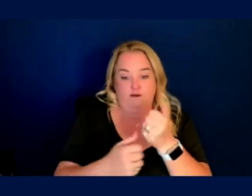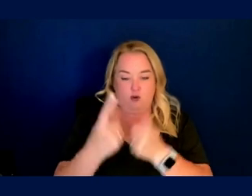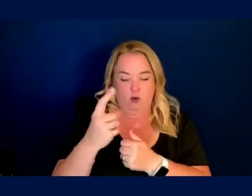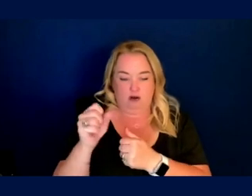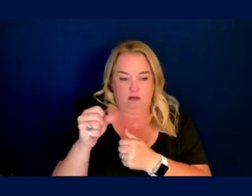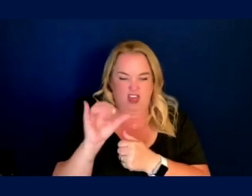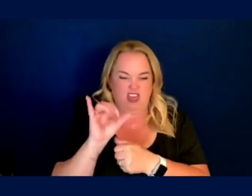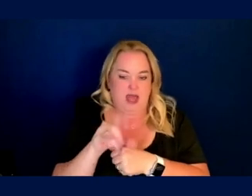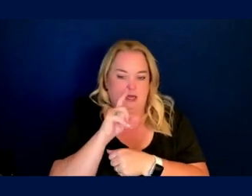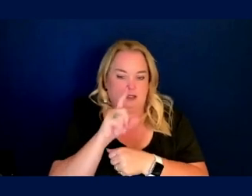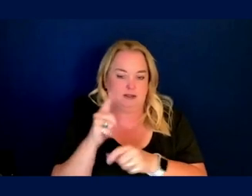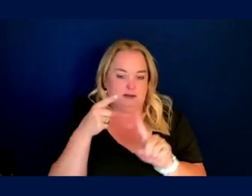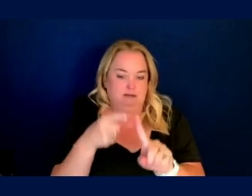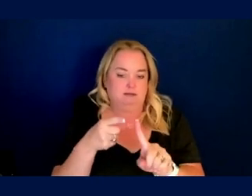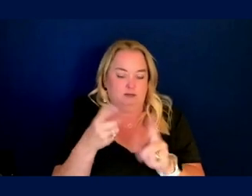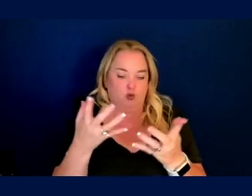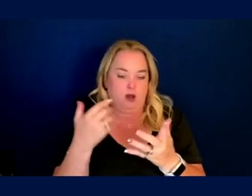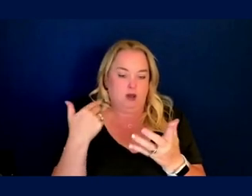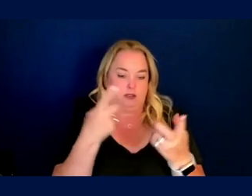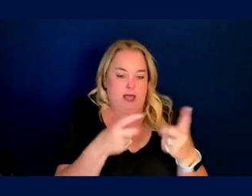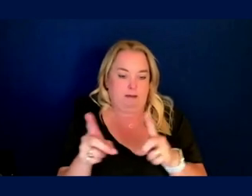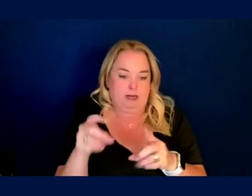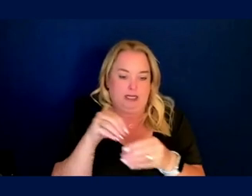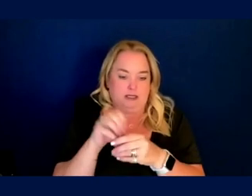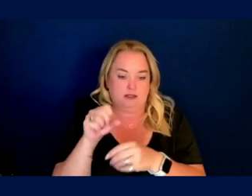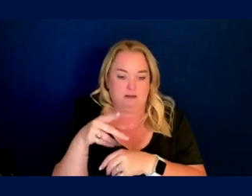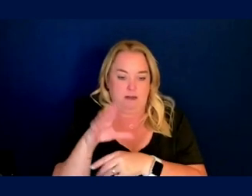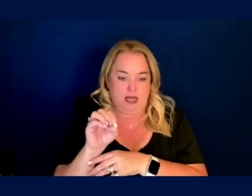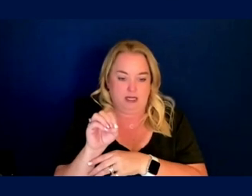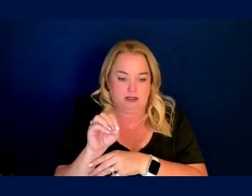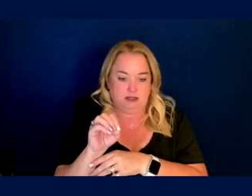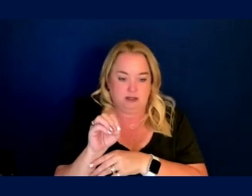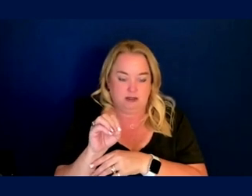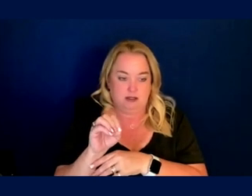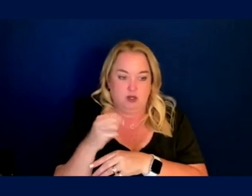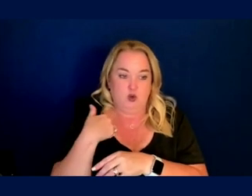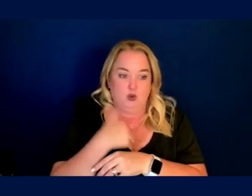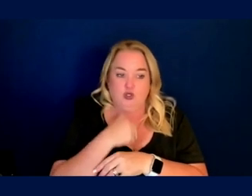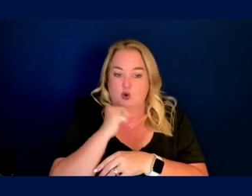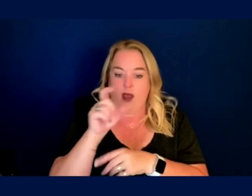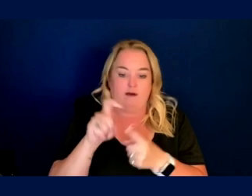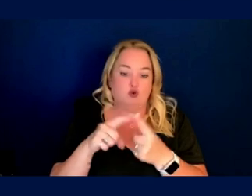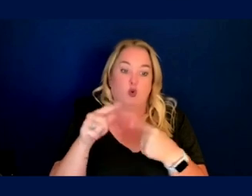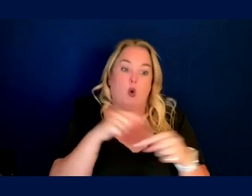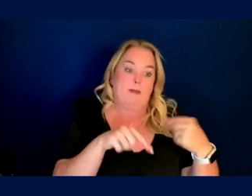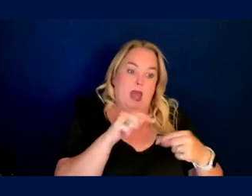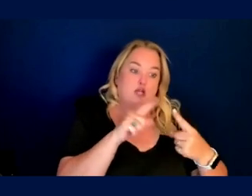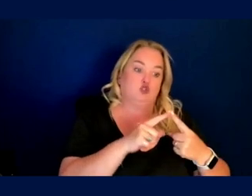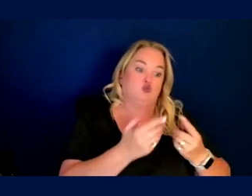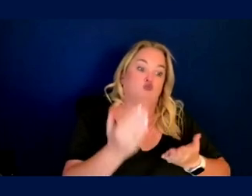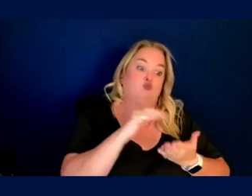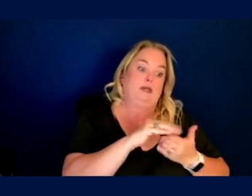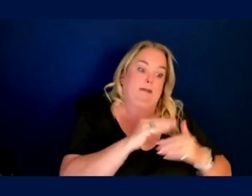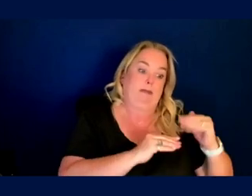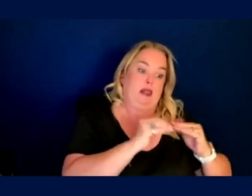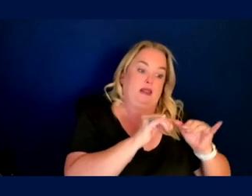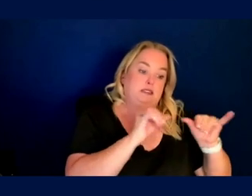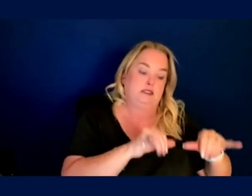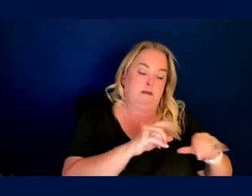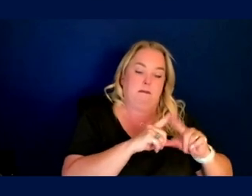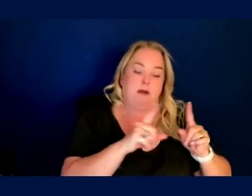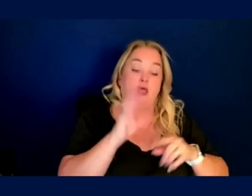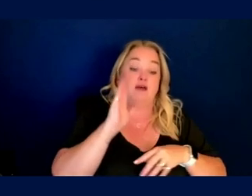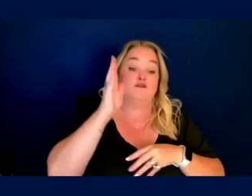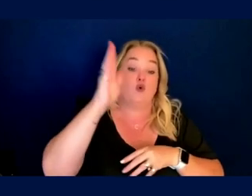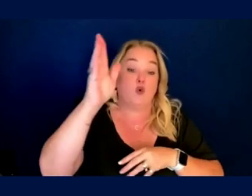that's, that's kind of where we're at space. We have this opportunity now not to have to go back and rebuild a system, but to look forward